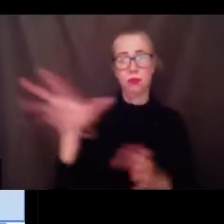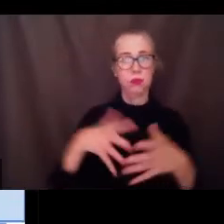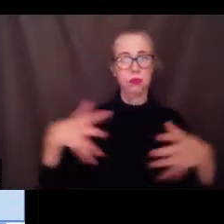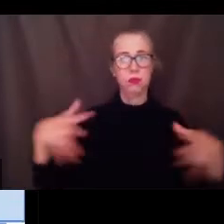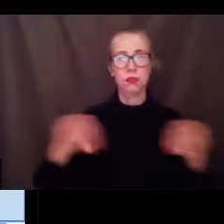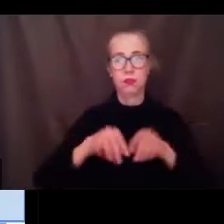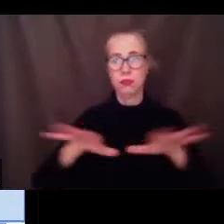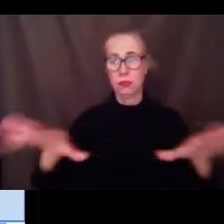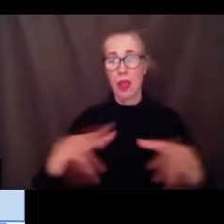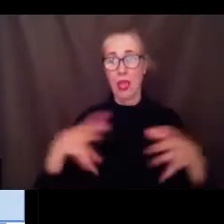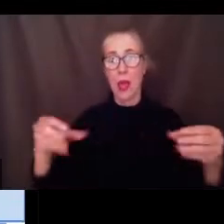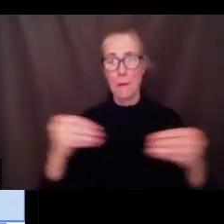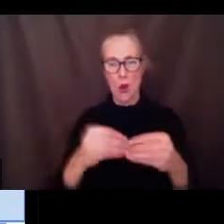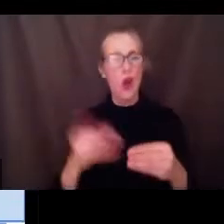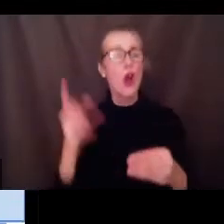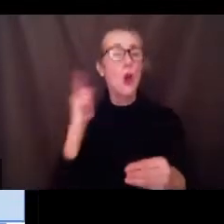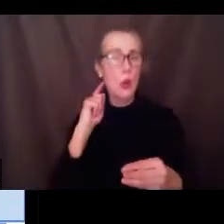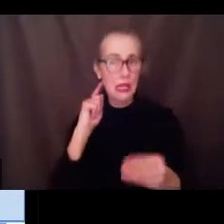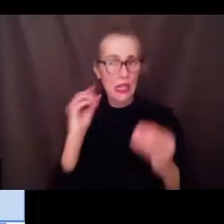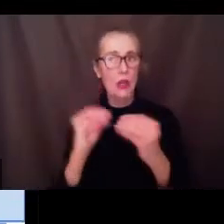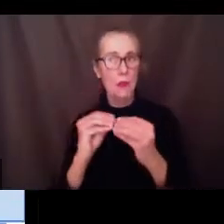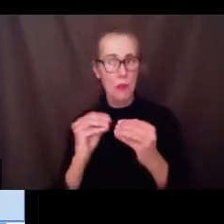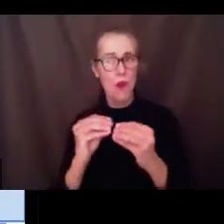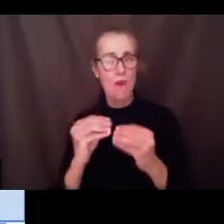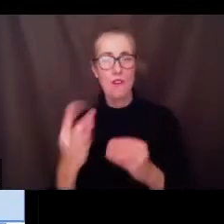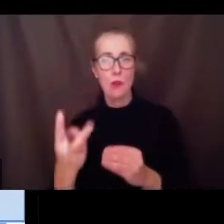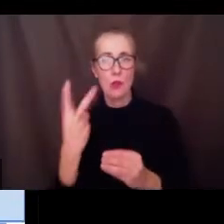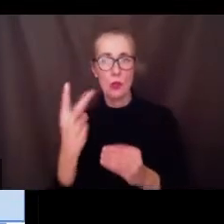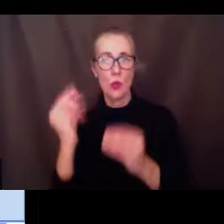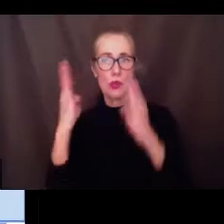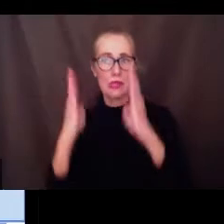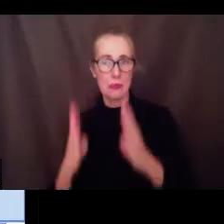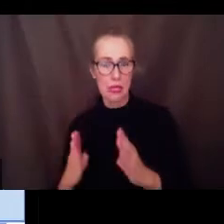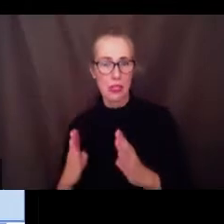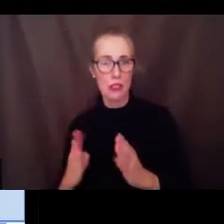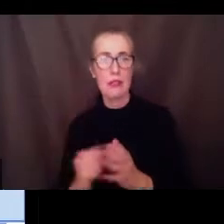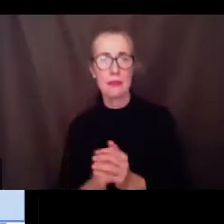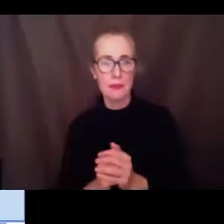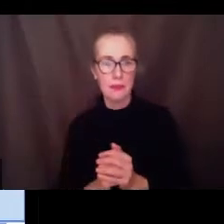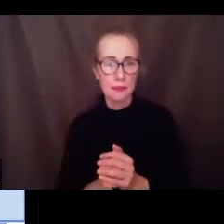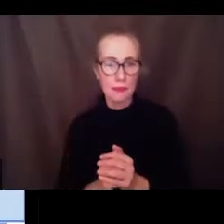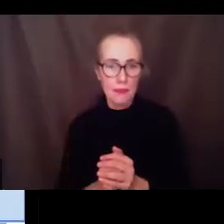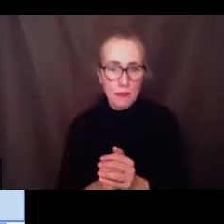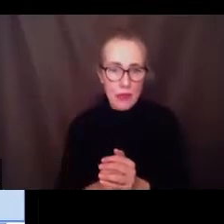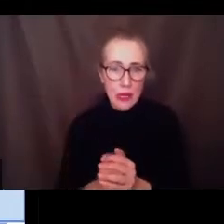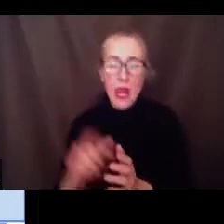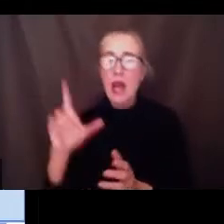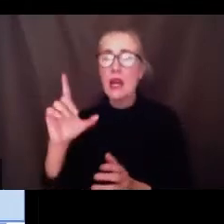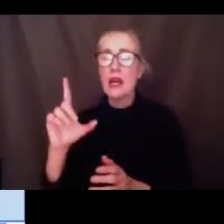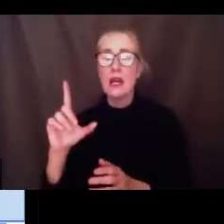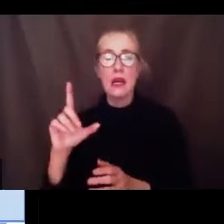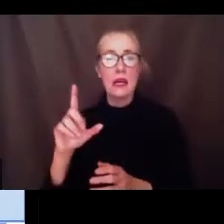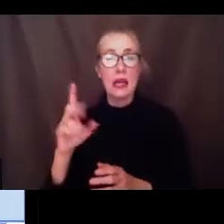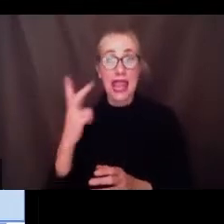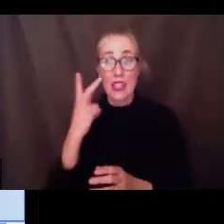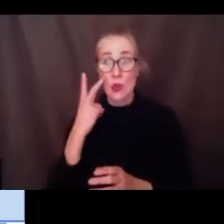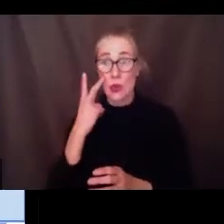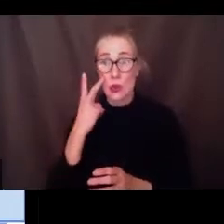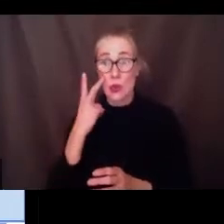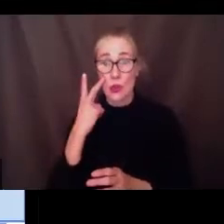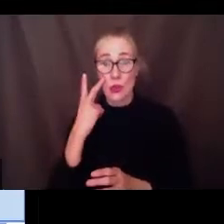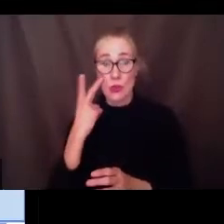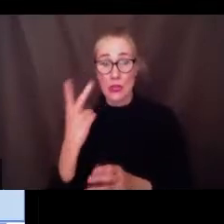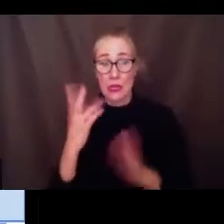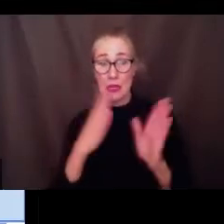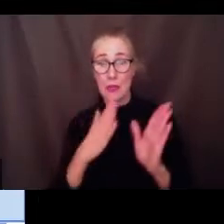Dr. Fitzgibbons and Susan Klein Rothschild as you can see board members that we plan